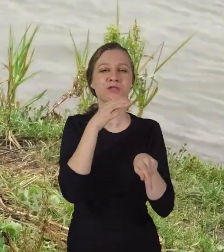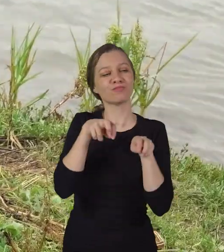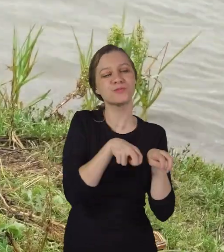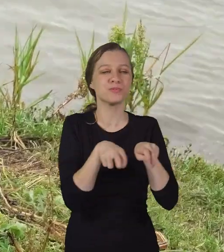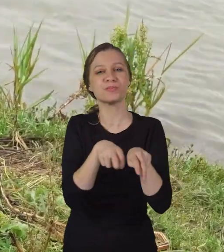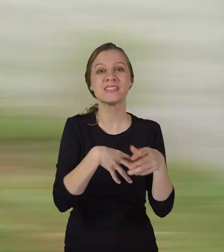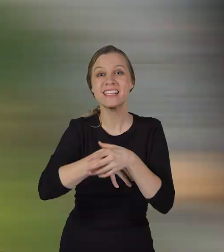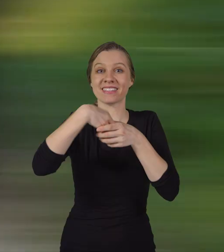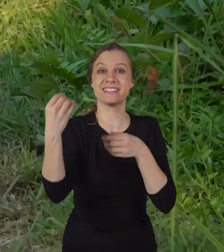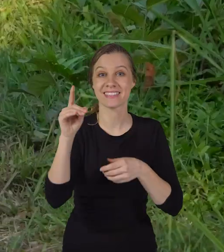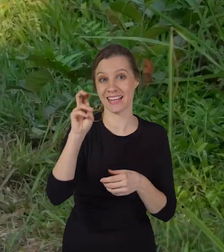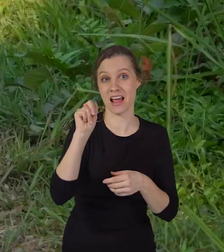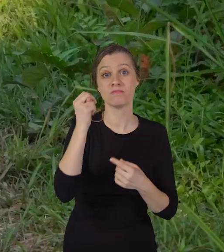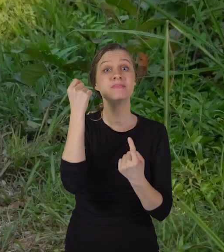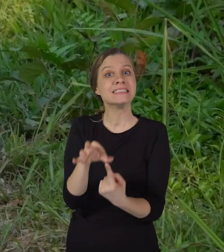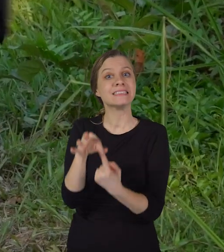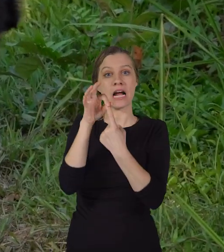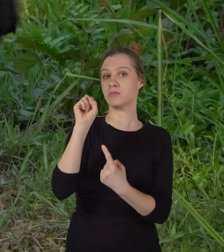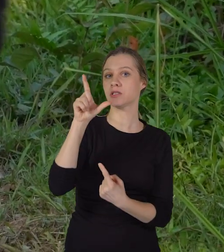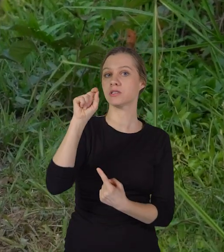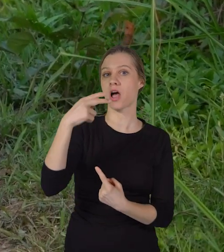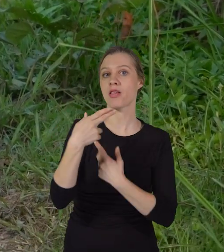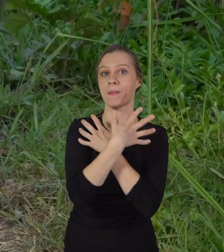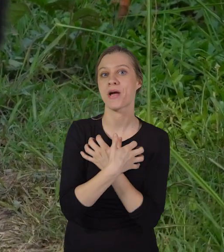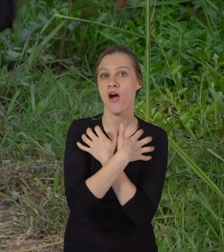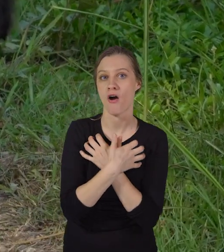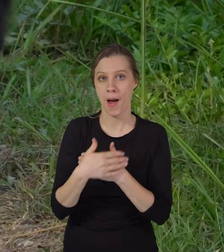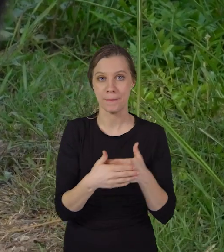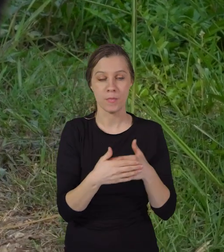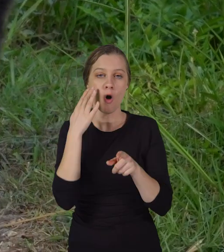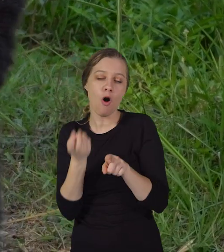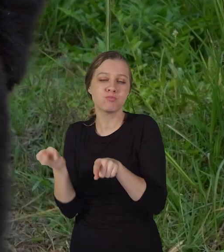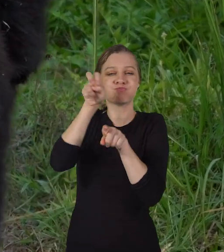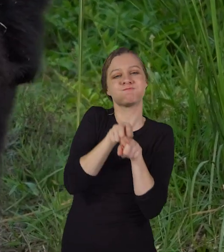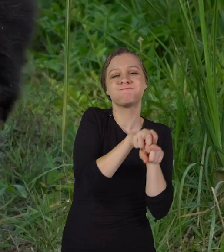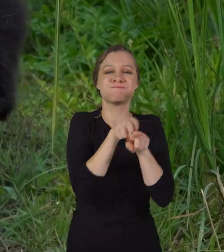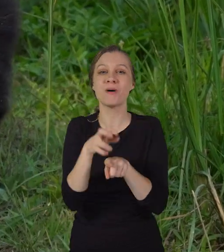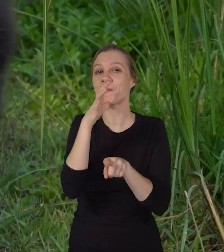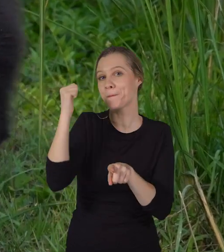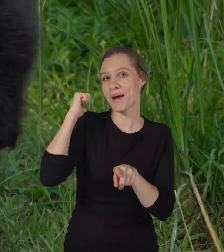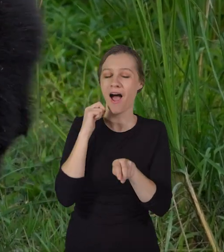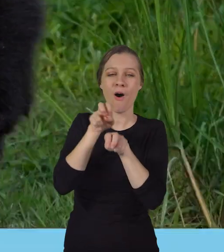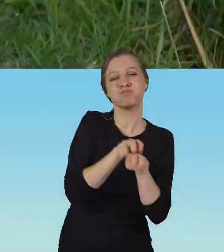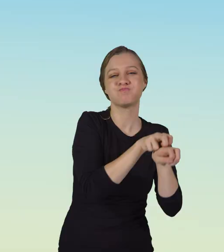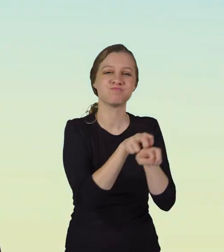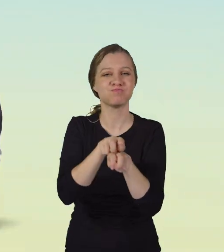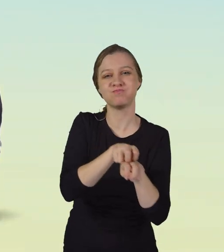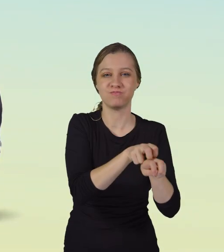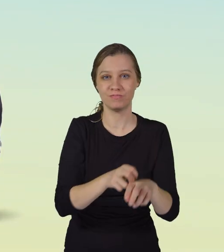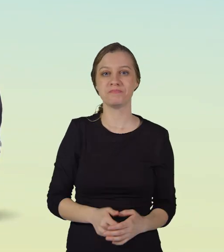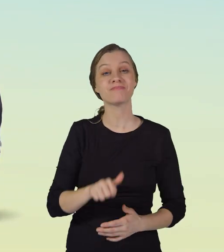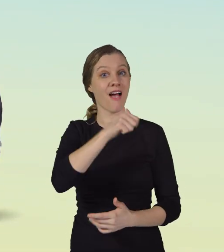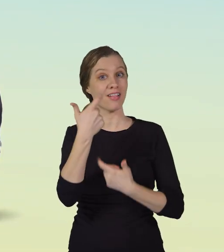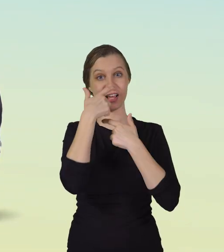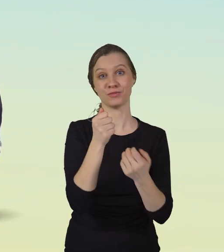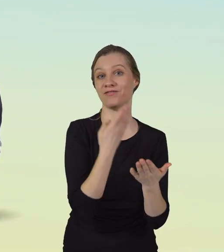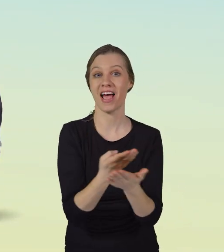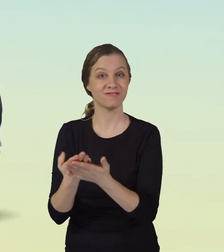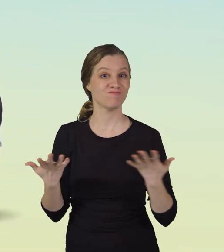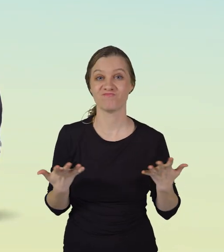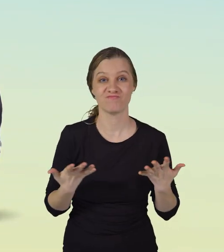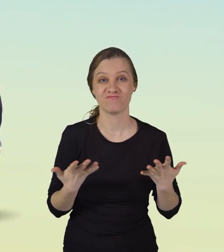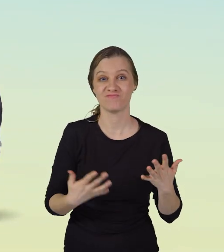leave the den. Except sloth bear cubs, they ride on their mother's back. Other interesting